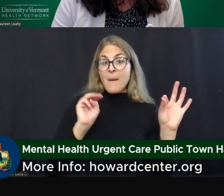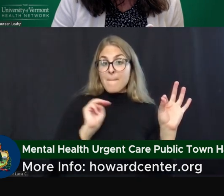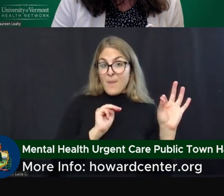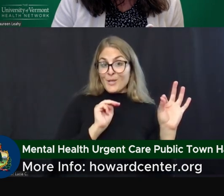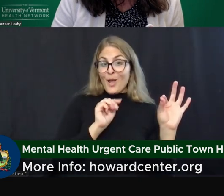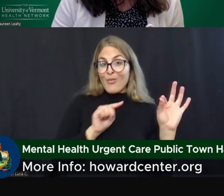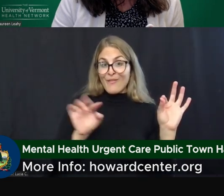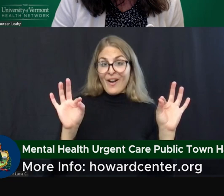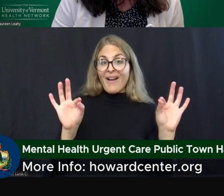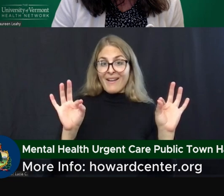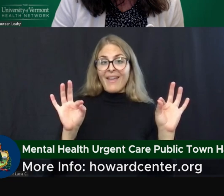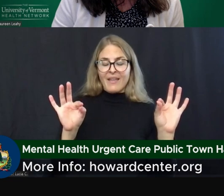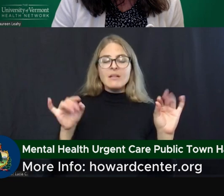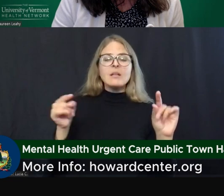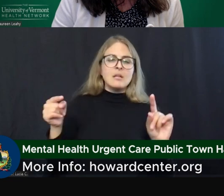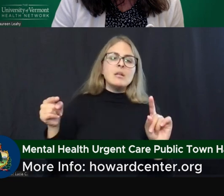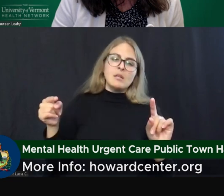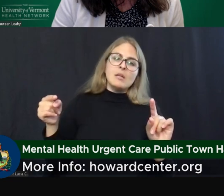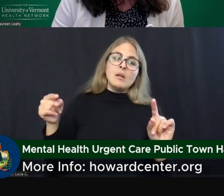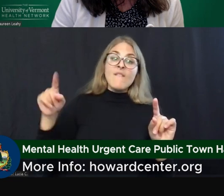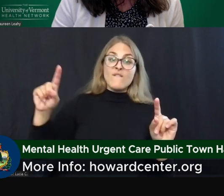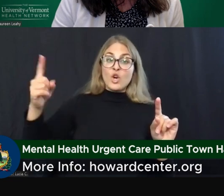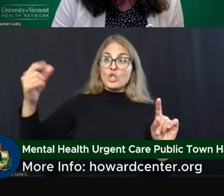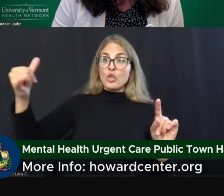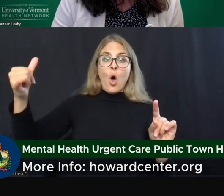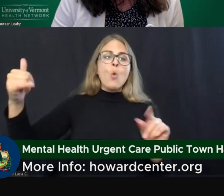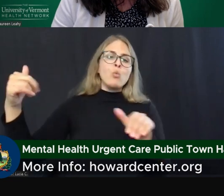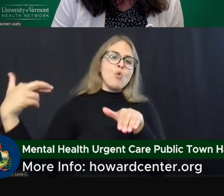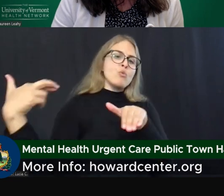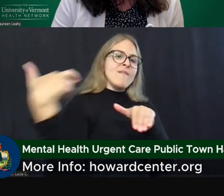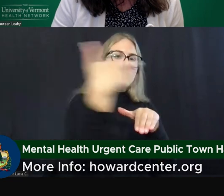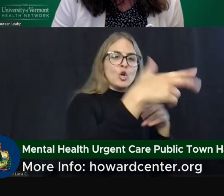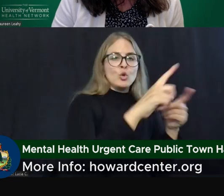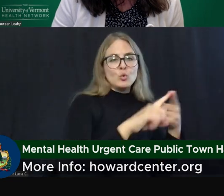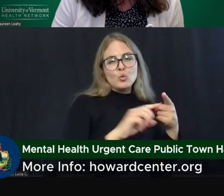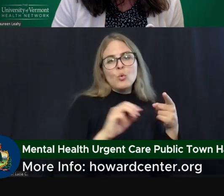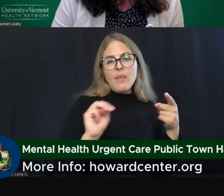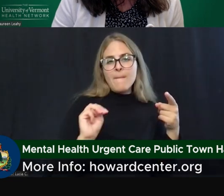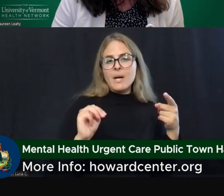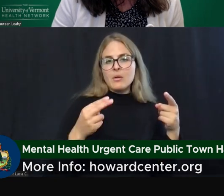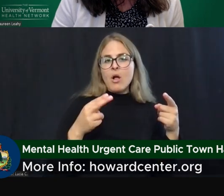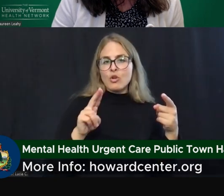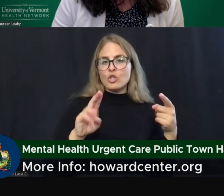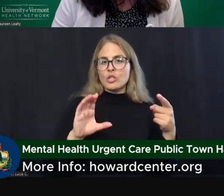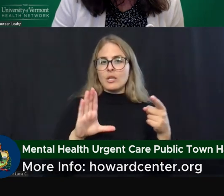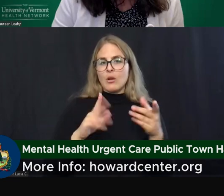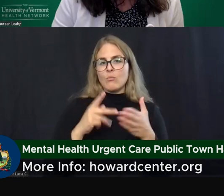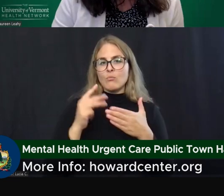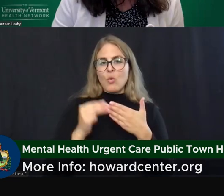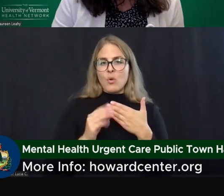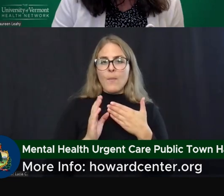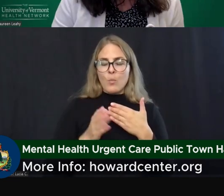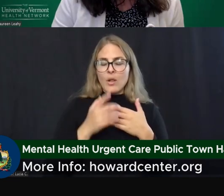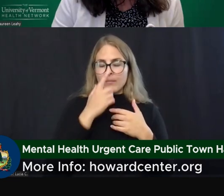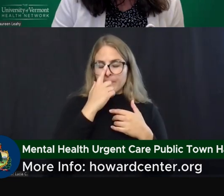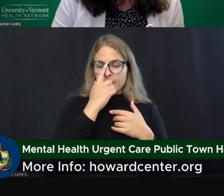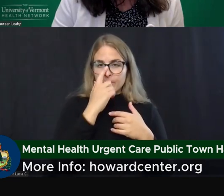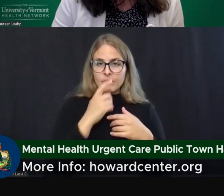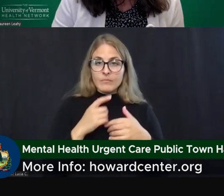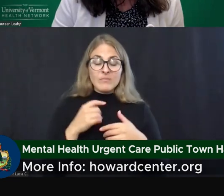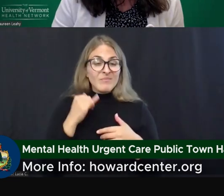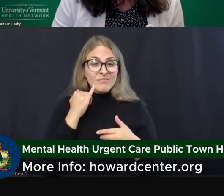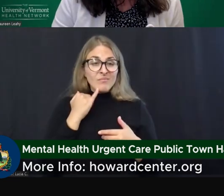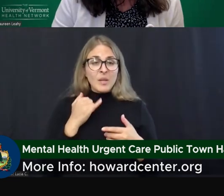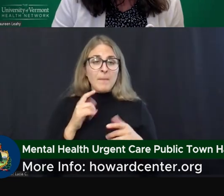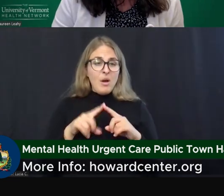someone can absolutely be directed by first call or suggested that they access the mental health urgent care program. That being said, someone doesn't